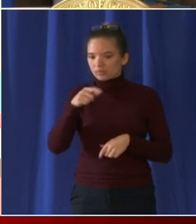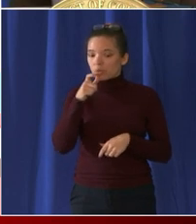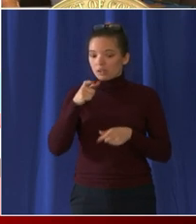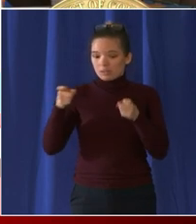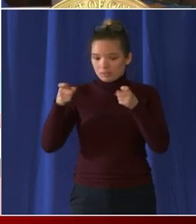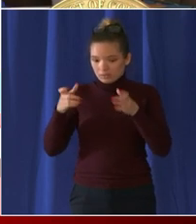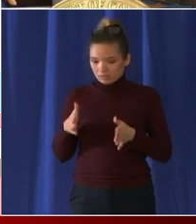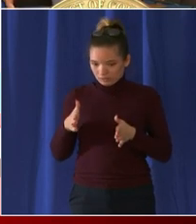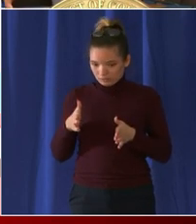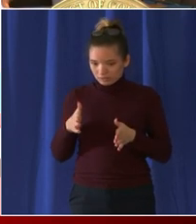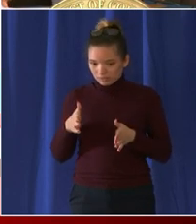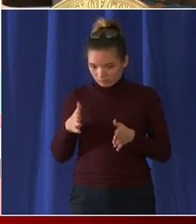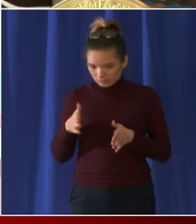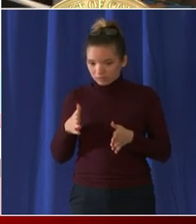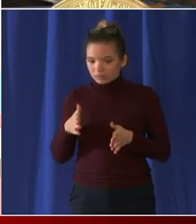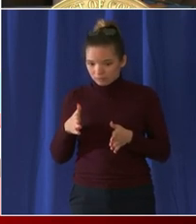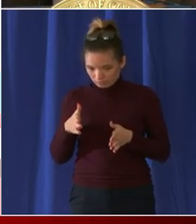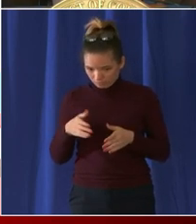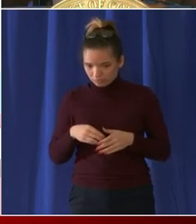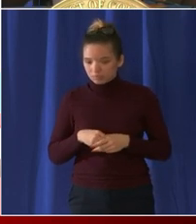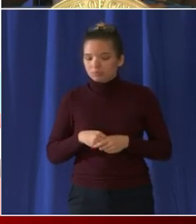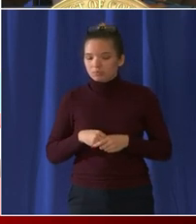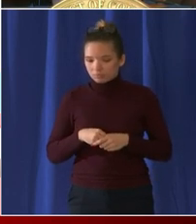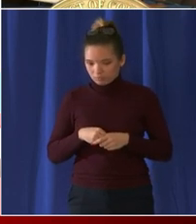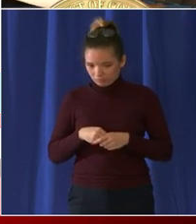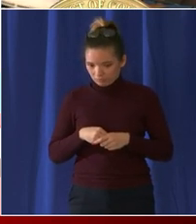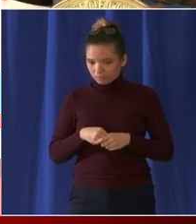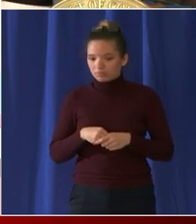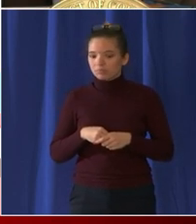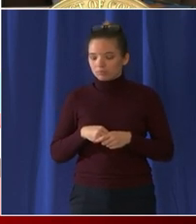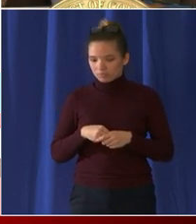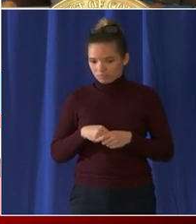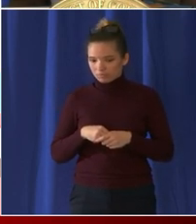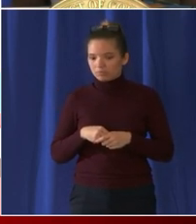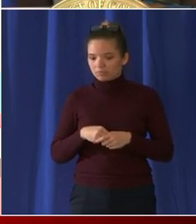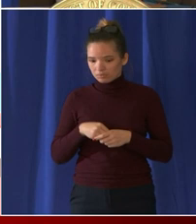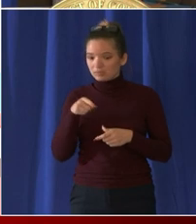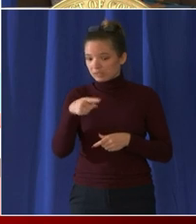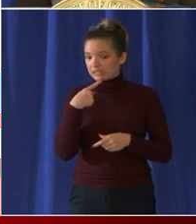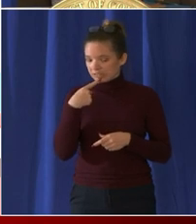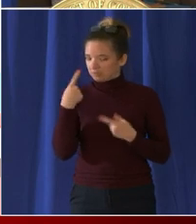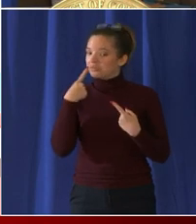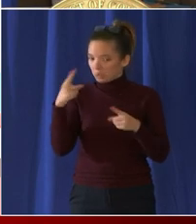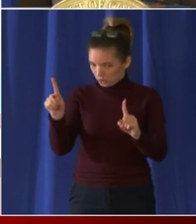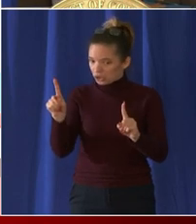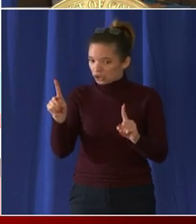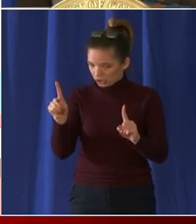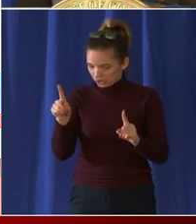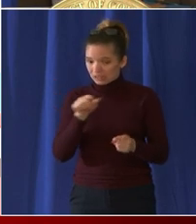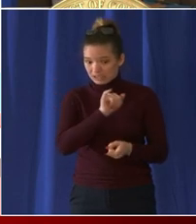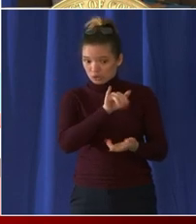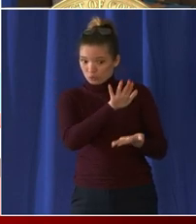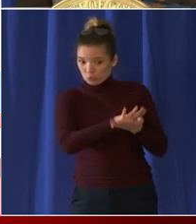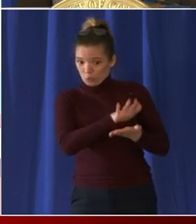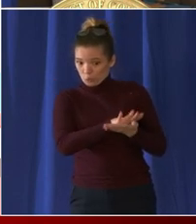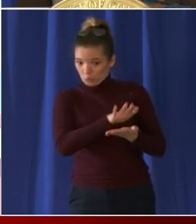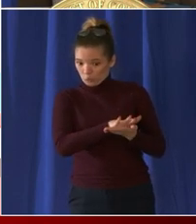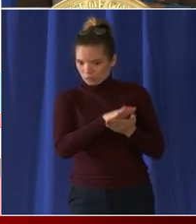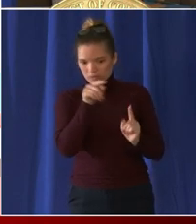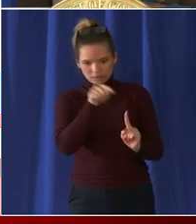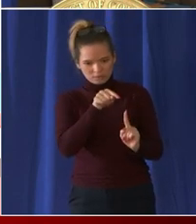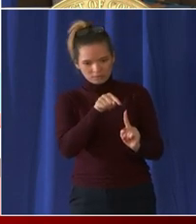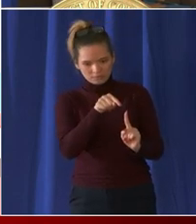normal surveillance work I think you know that one school based on the